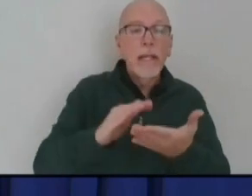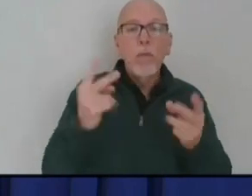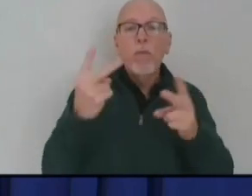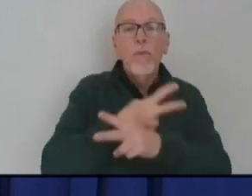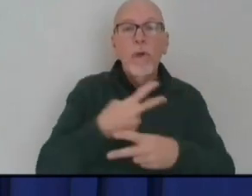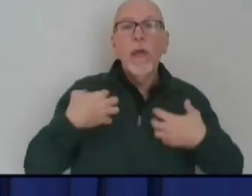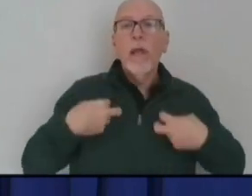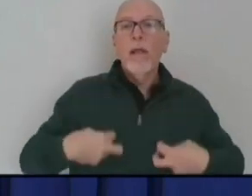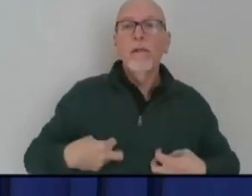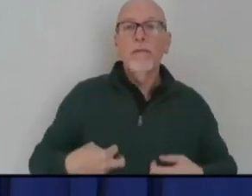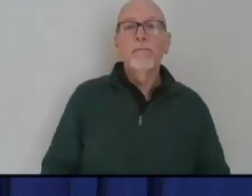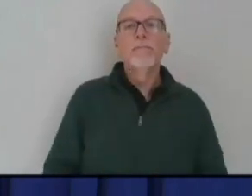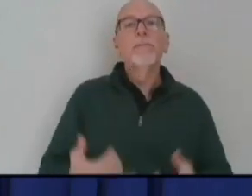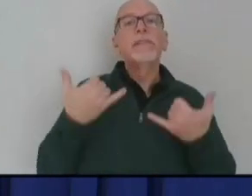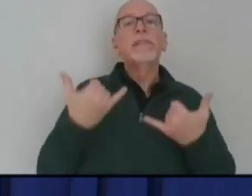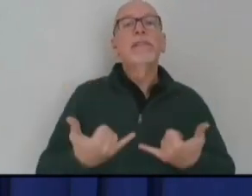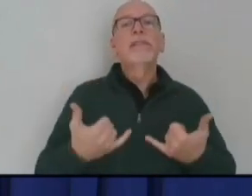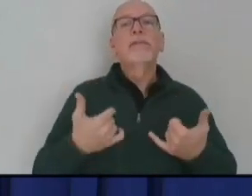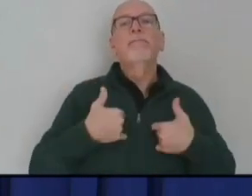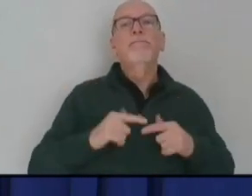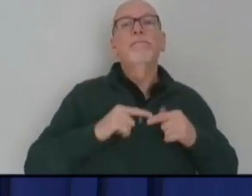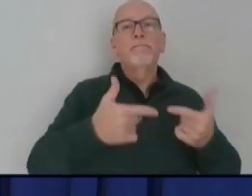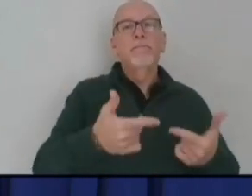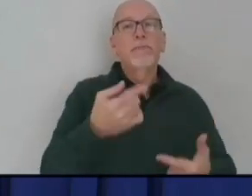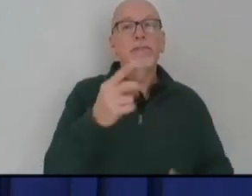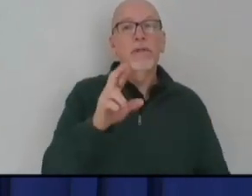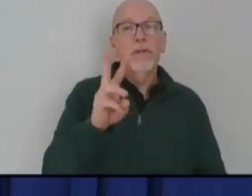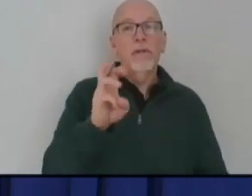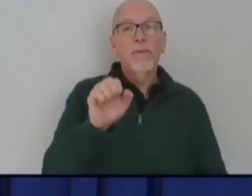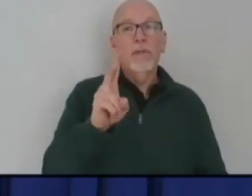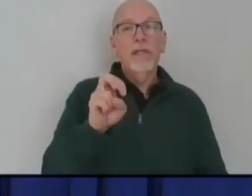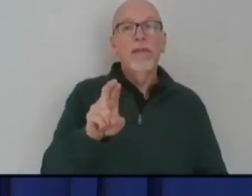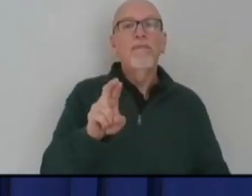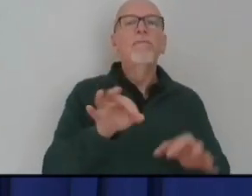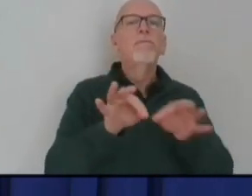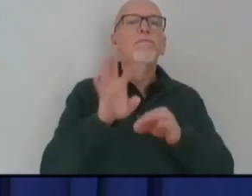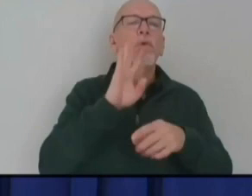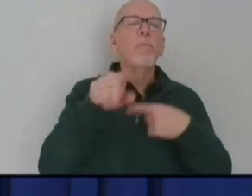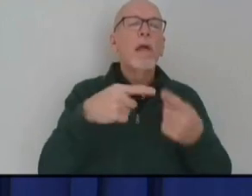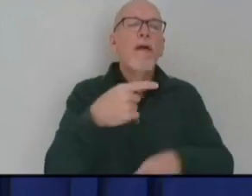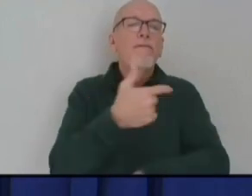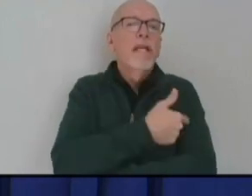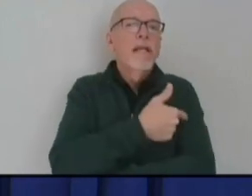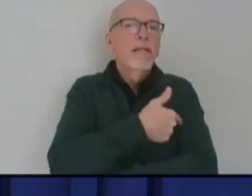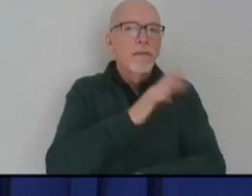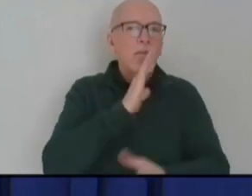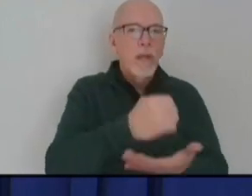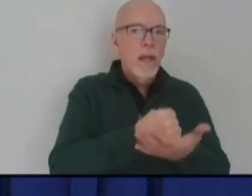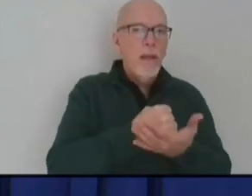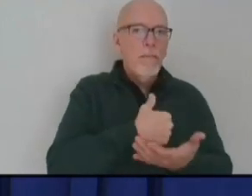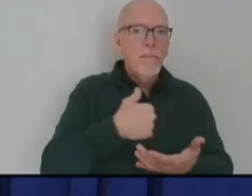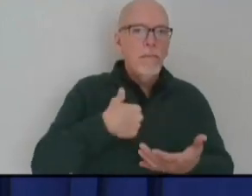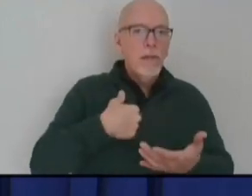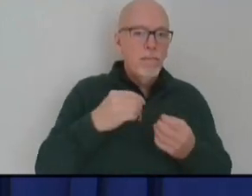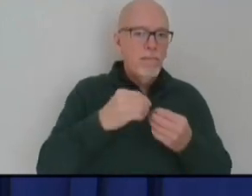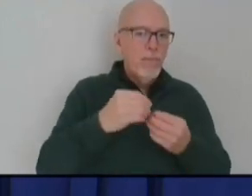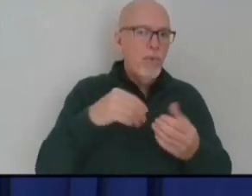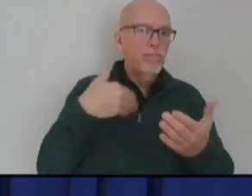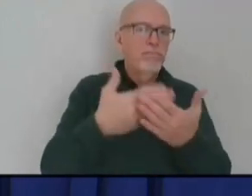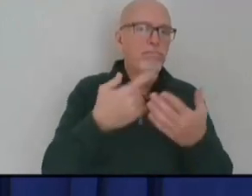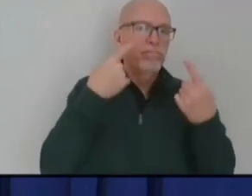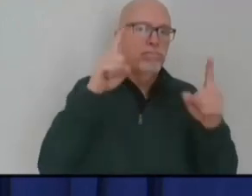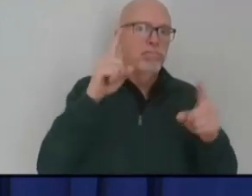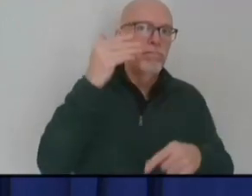Now it's my pleasure to turn it over to Dr. Weaver, who will talk about the vaccine and how it will help us to further get to the other side of this